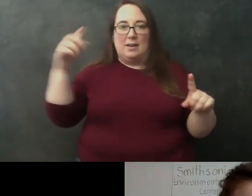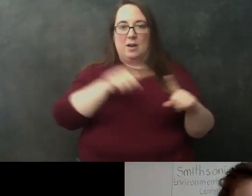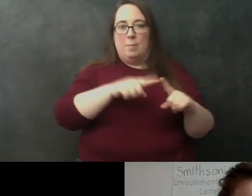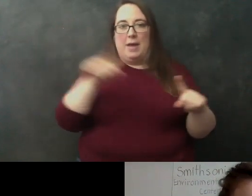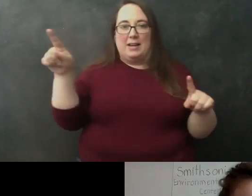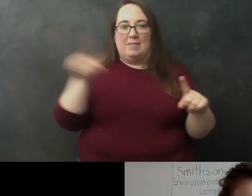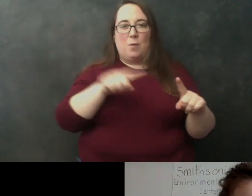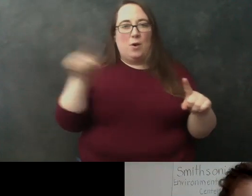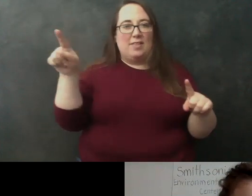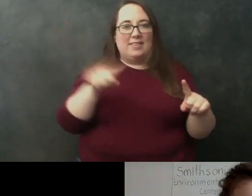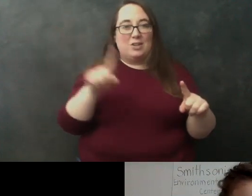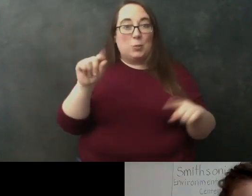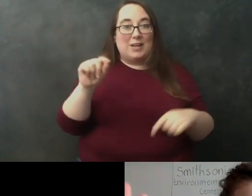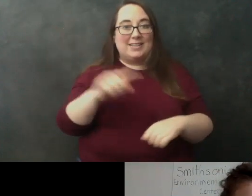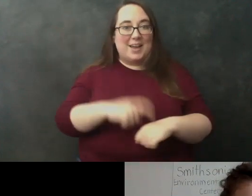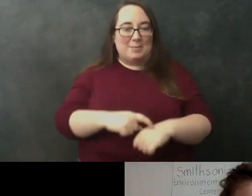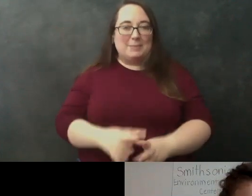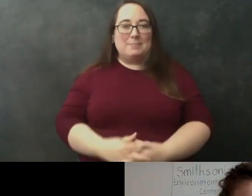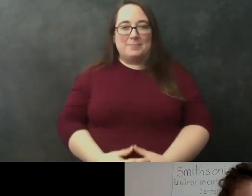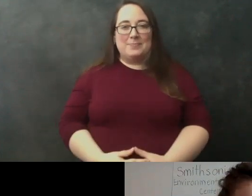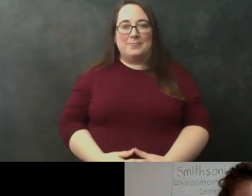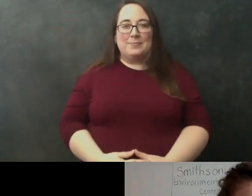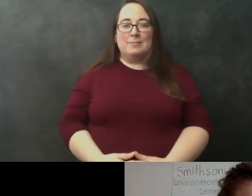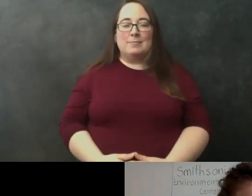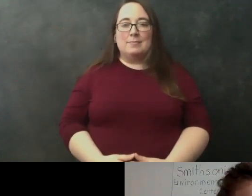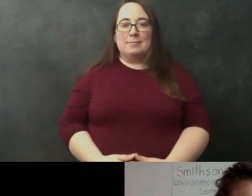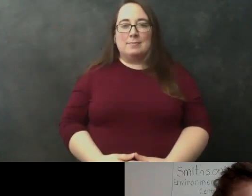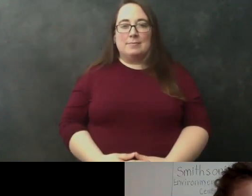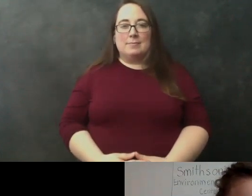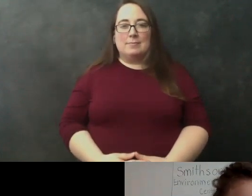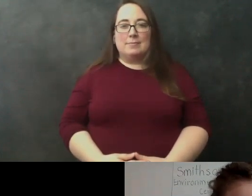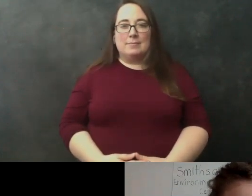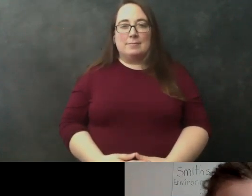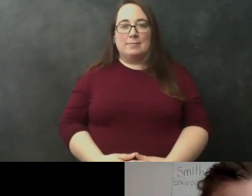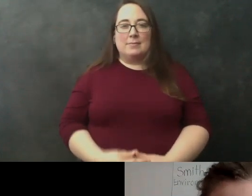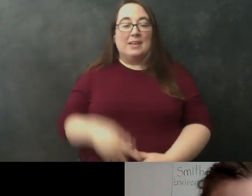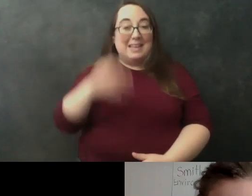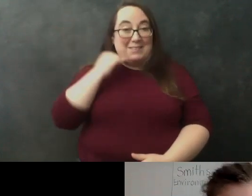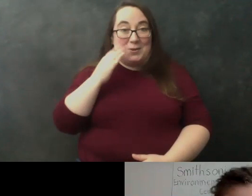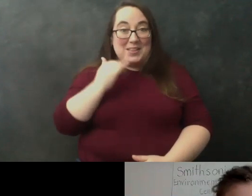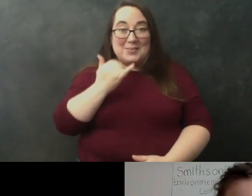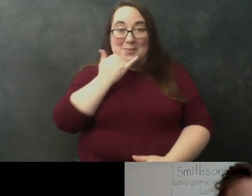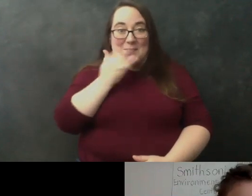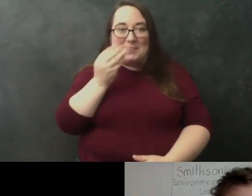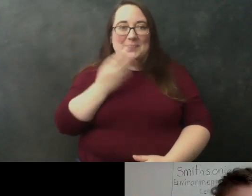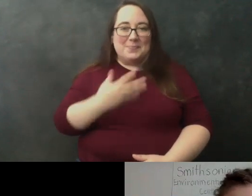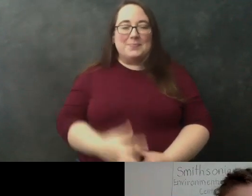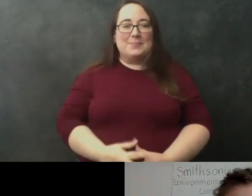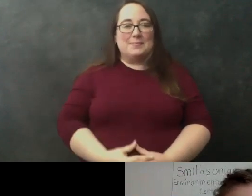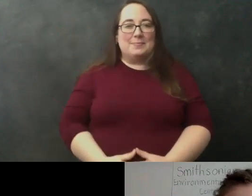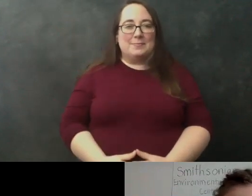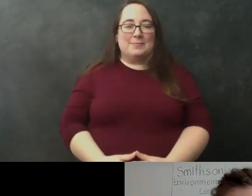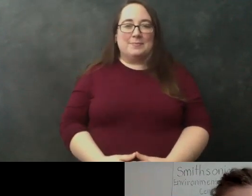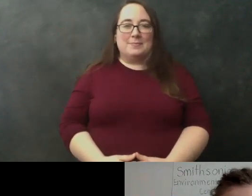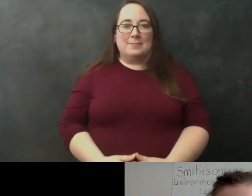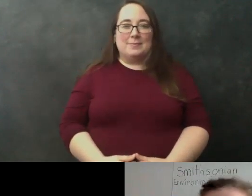20 times i think if if anyone knows if that's incorrect please put it please put it in the chat but either